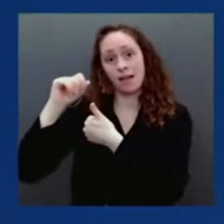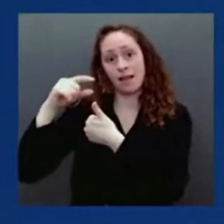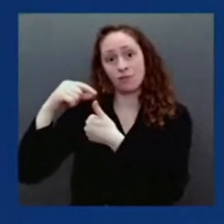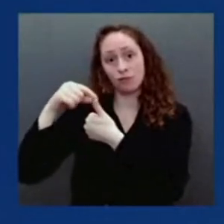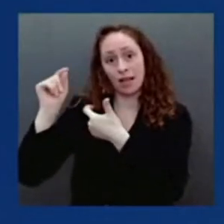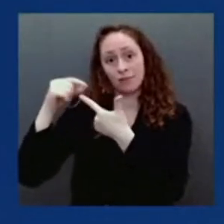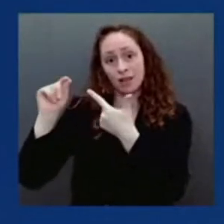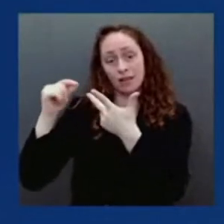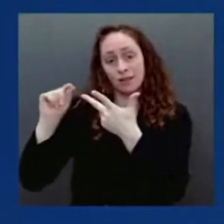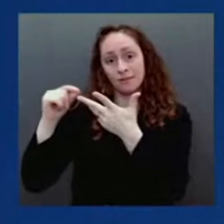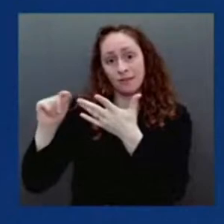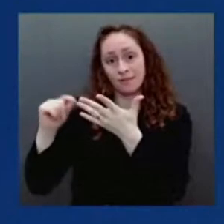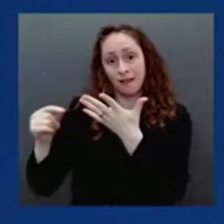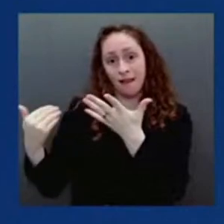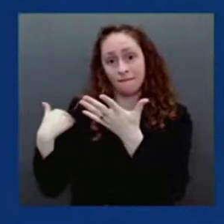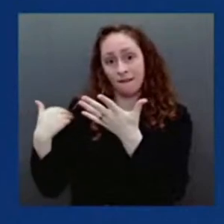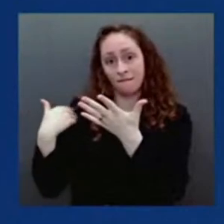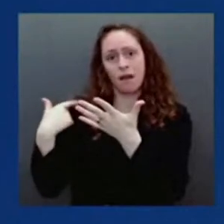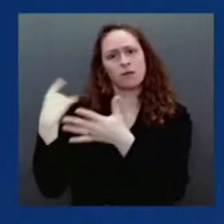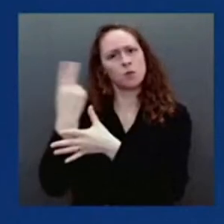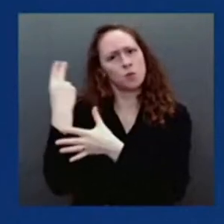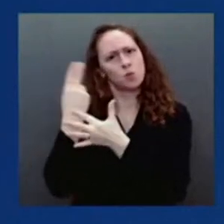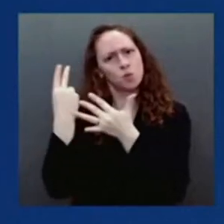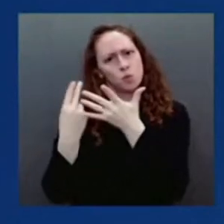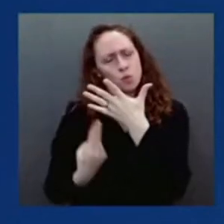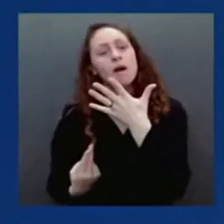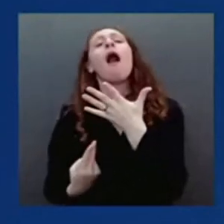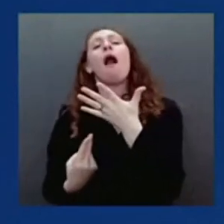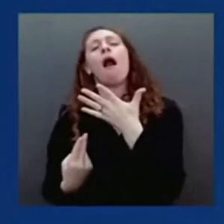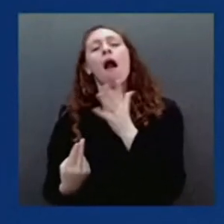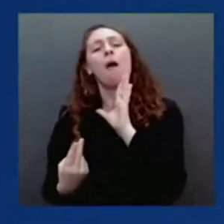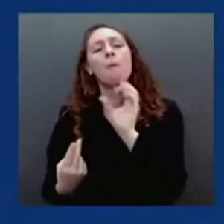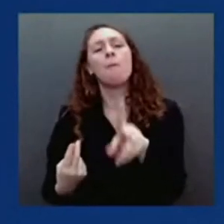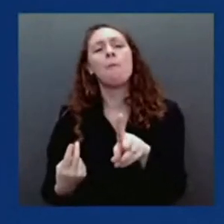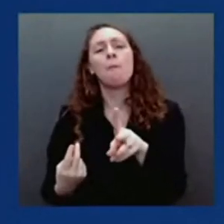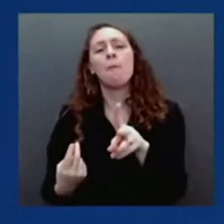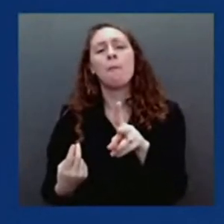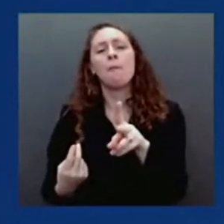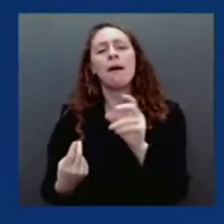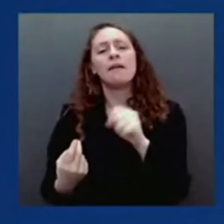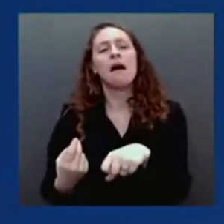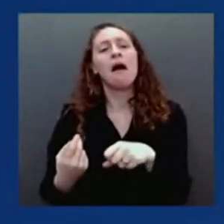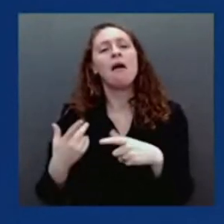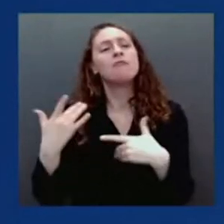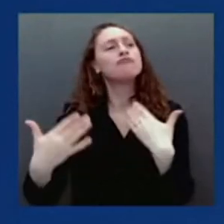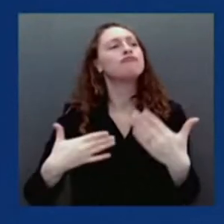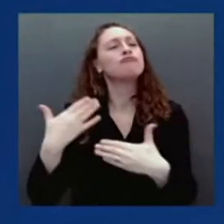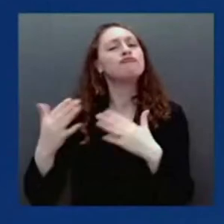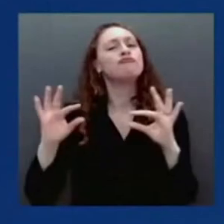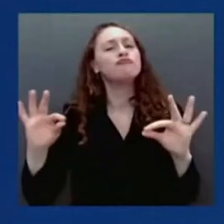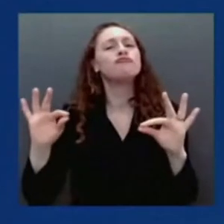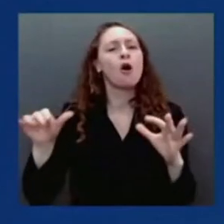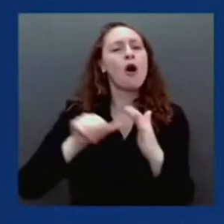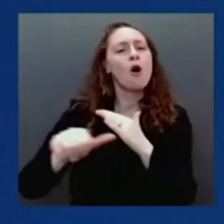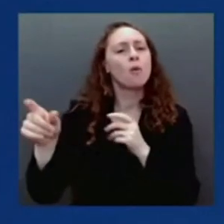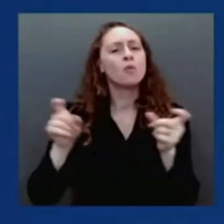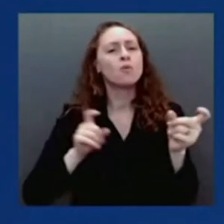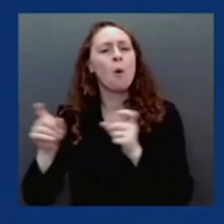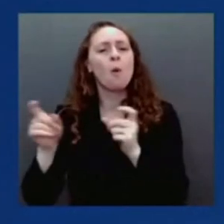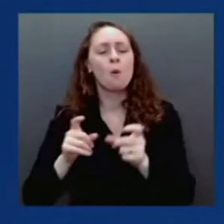emphasized, that is not where we are at this point. So we still have a way to go. Dr. So, on Pfizer, we've purchased